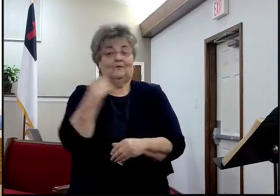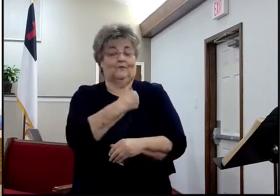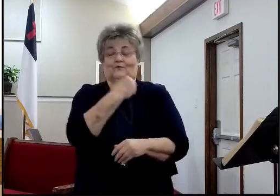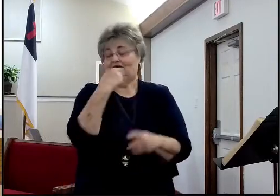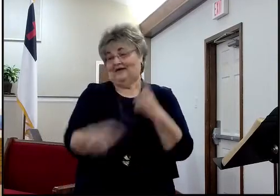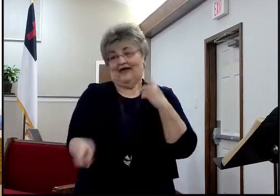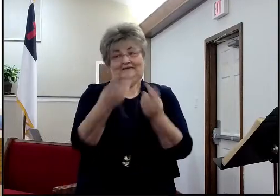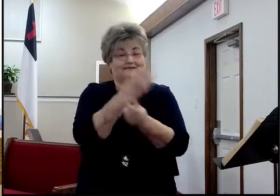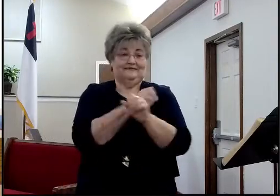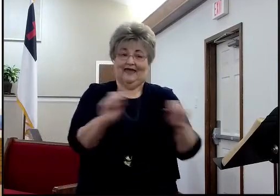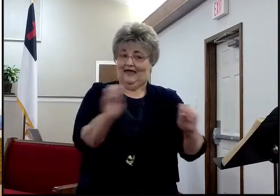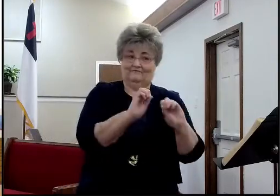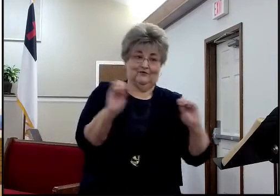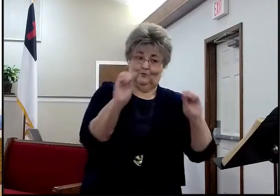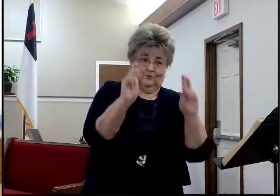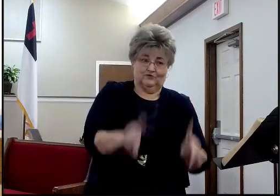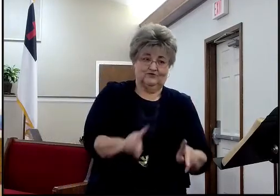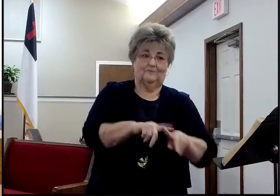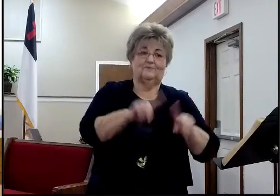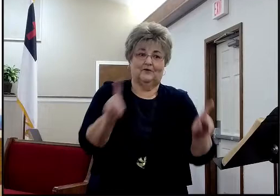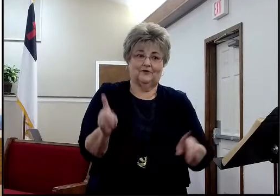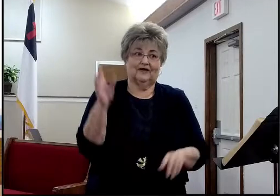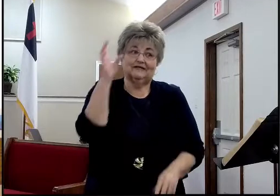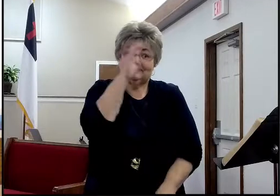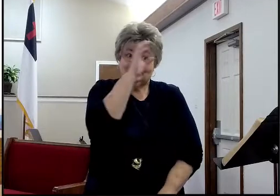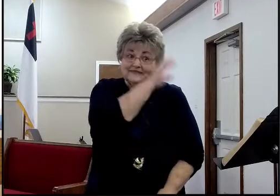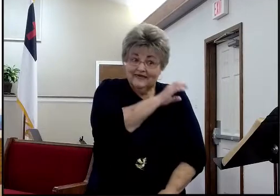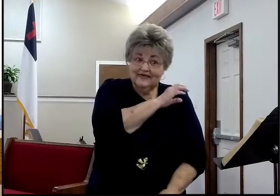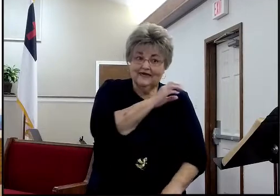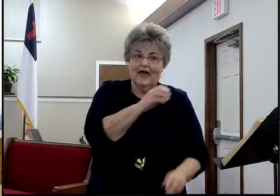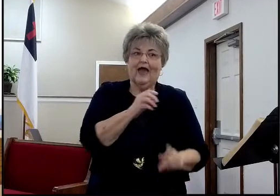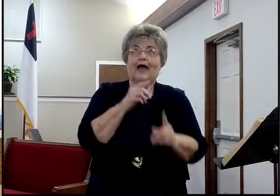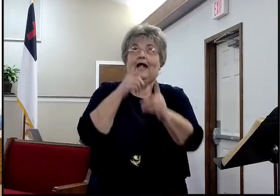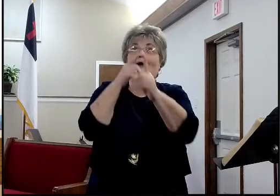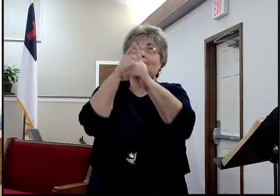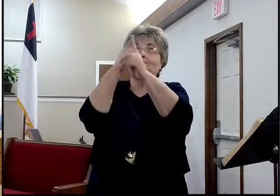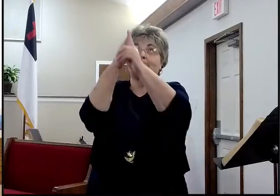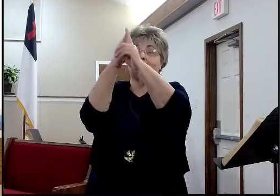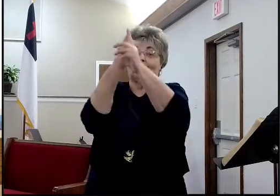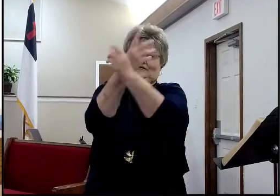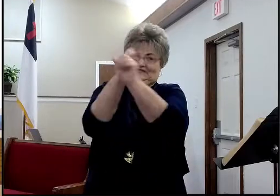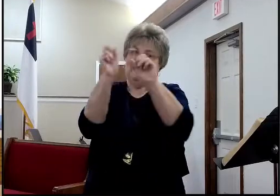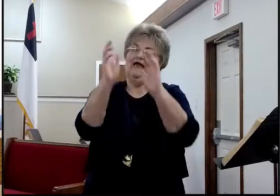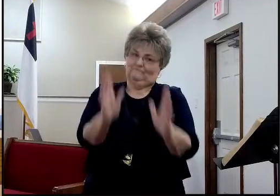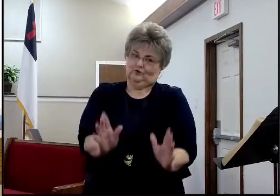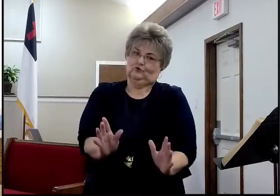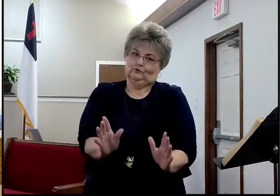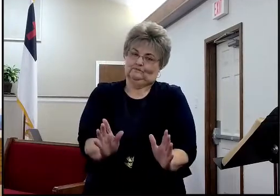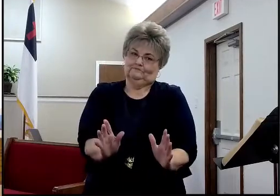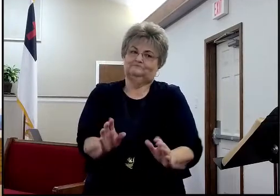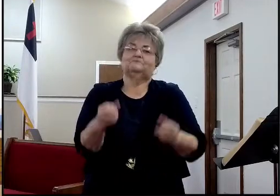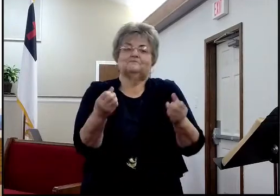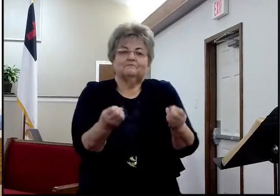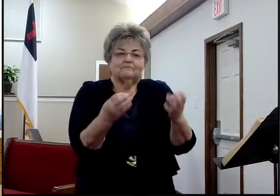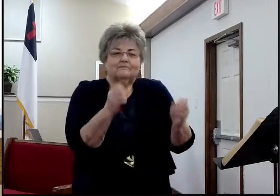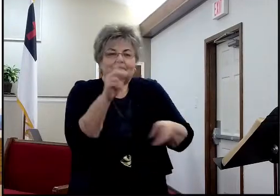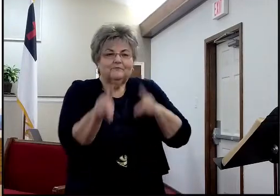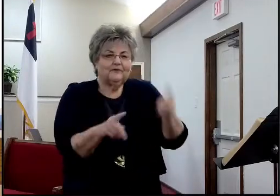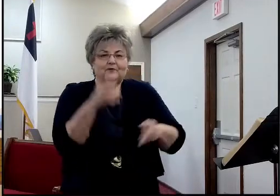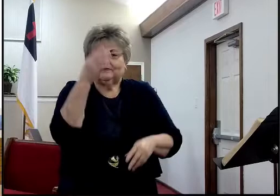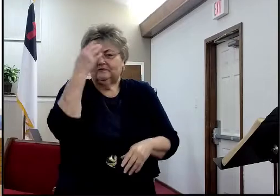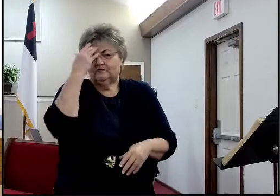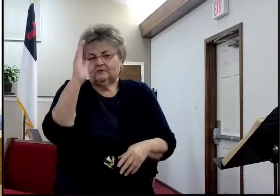We can certainly seek them out and point them to the Savior. And so remember that this morning. There'll be a lot of people here who don't know Christ as their Savior,